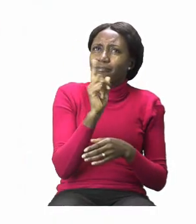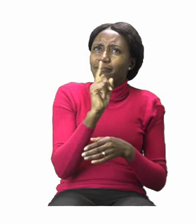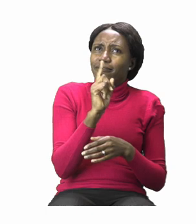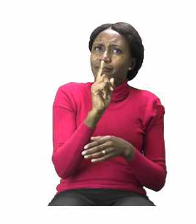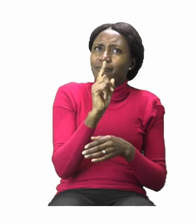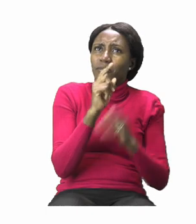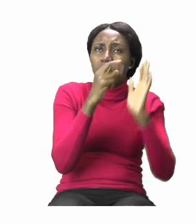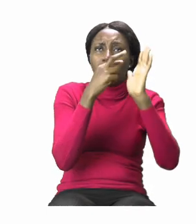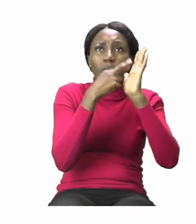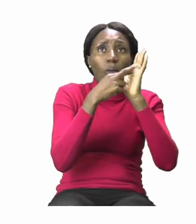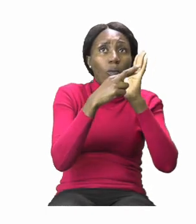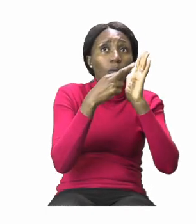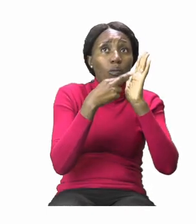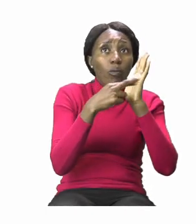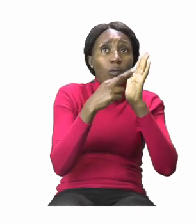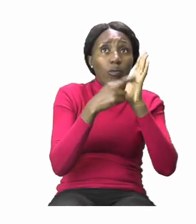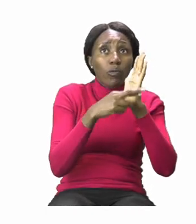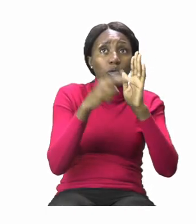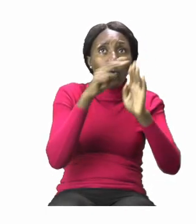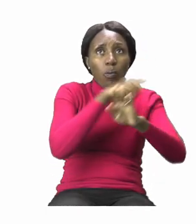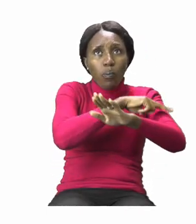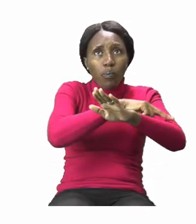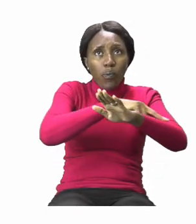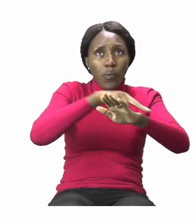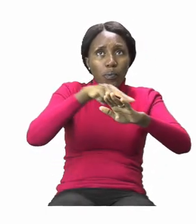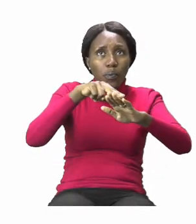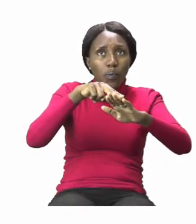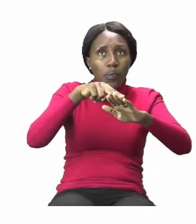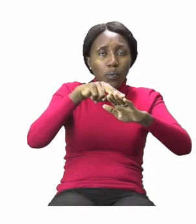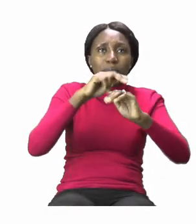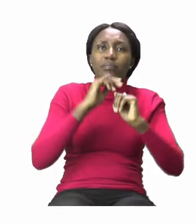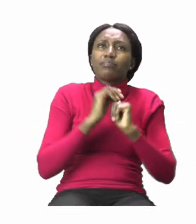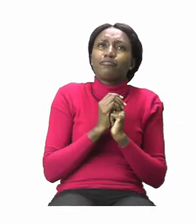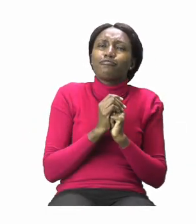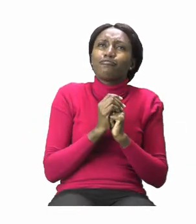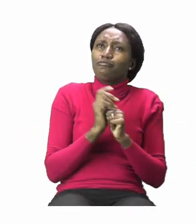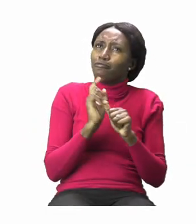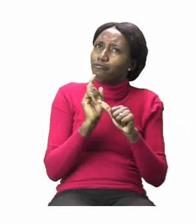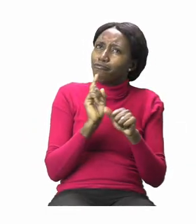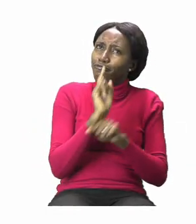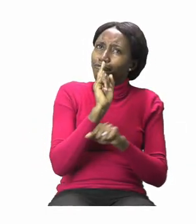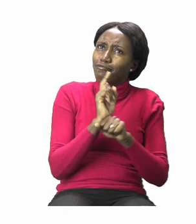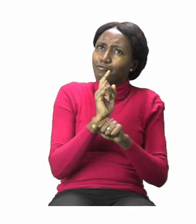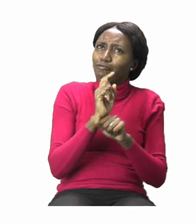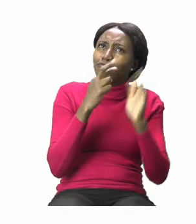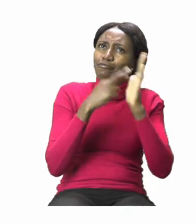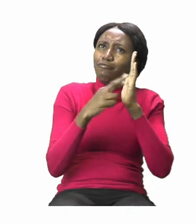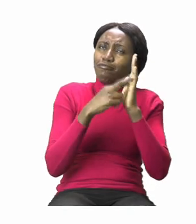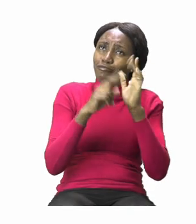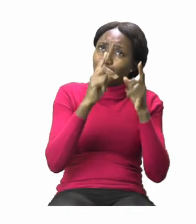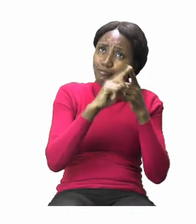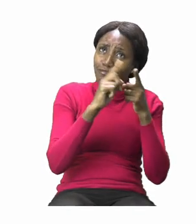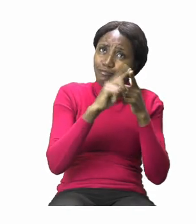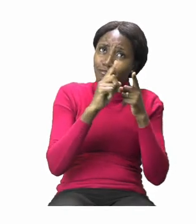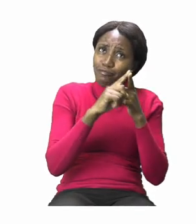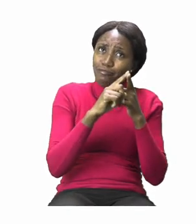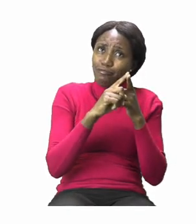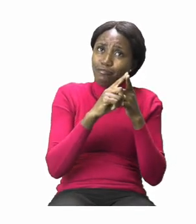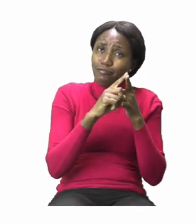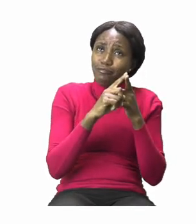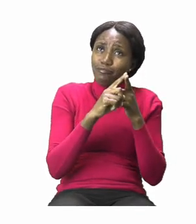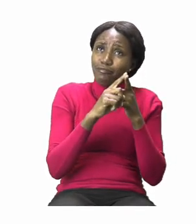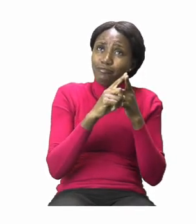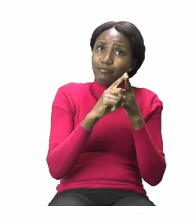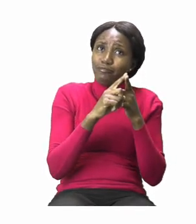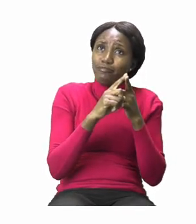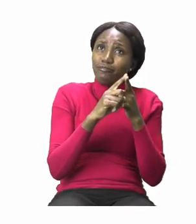rules of the road. This is the first rule that we're going to be talking about. It is the one that tells us